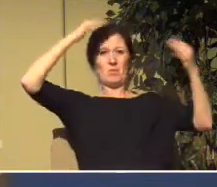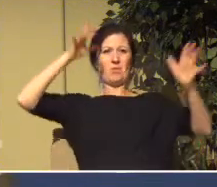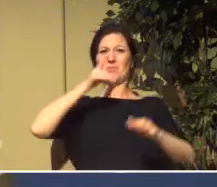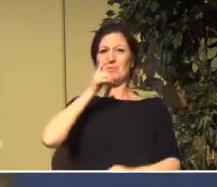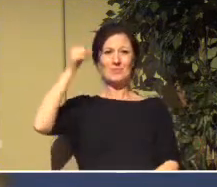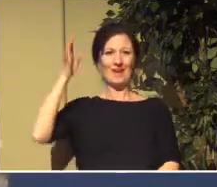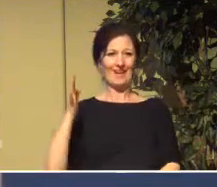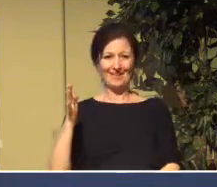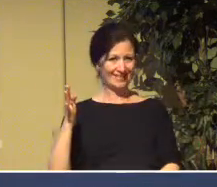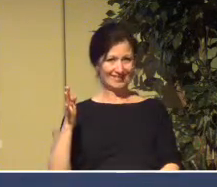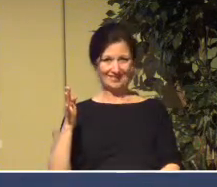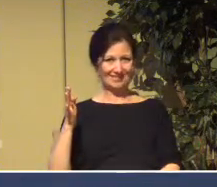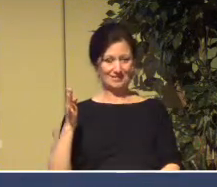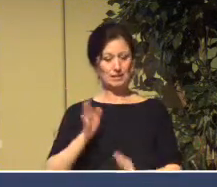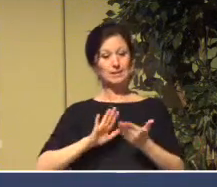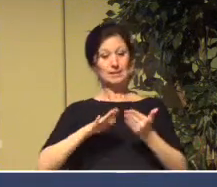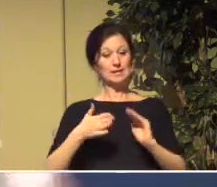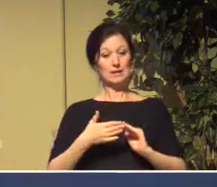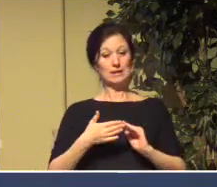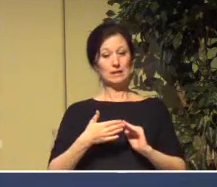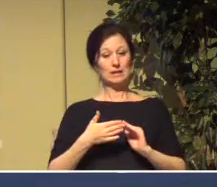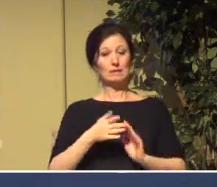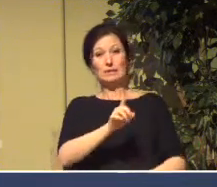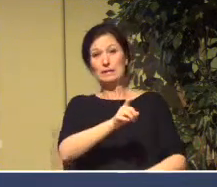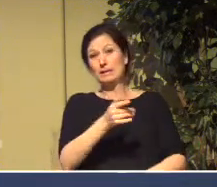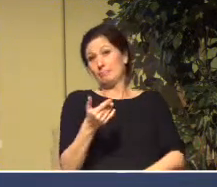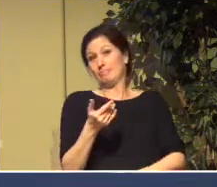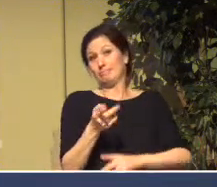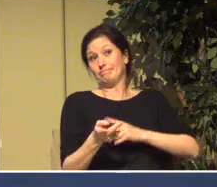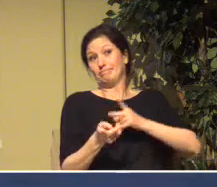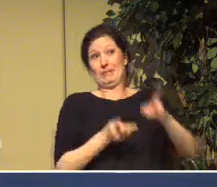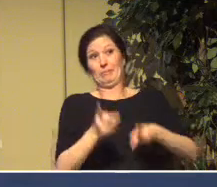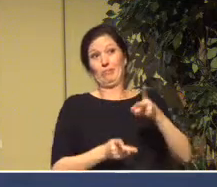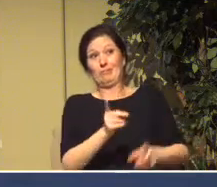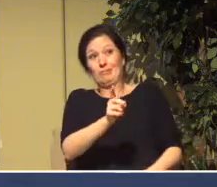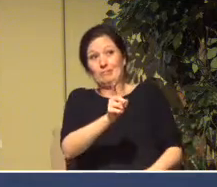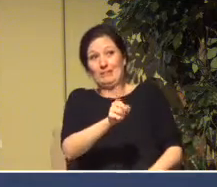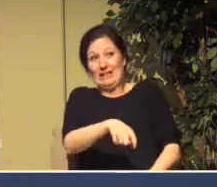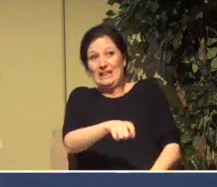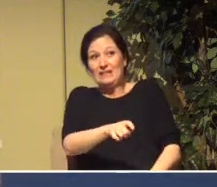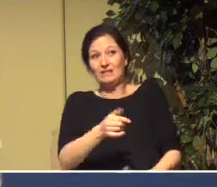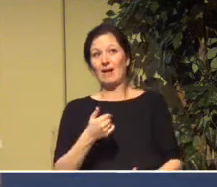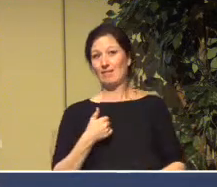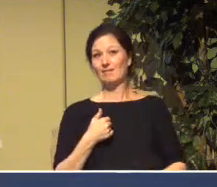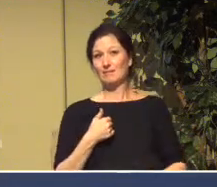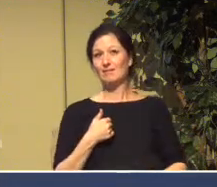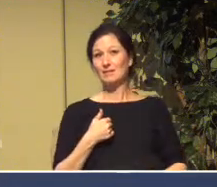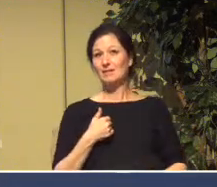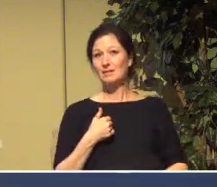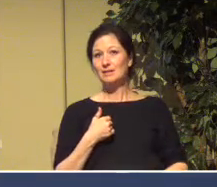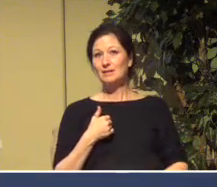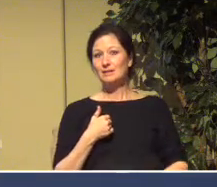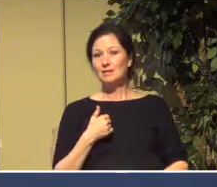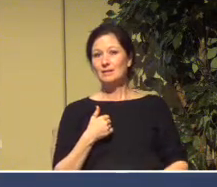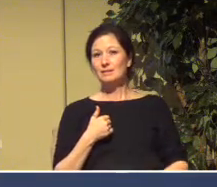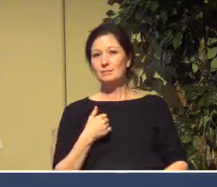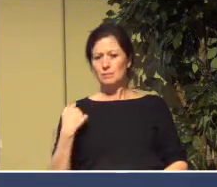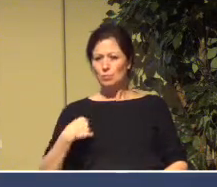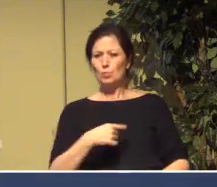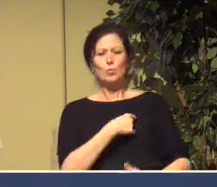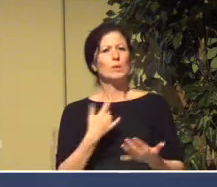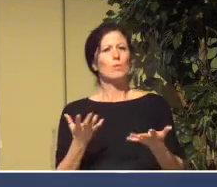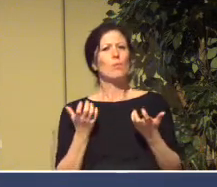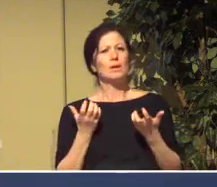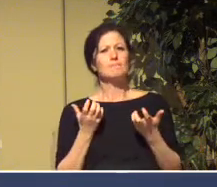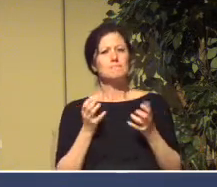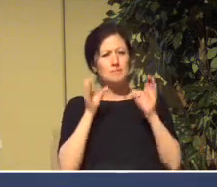A city of people who have needs too, just as we do. And we're looking for ways then to seek